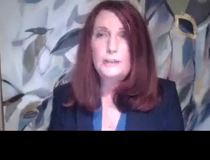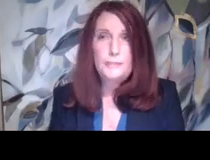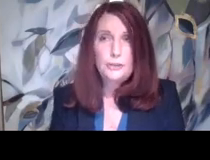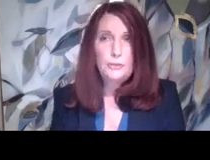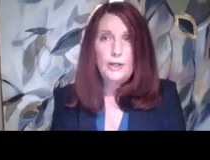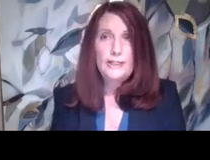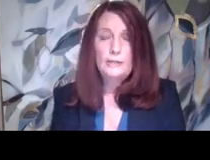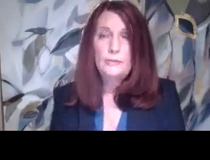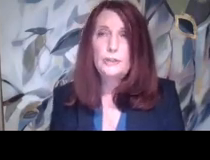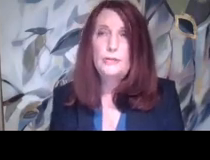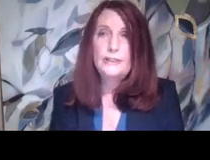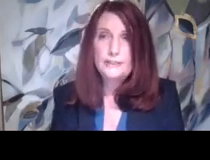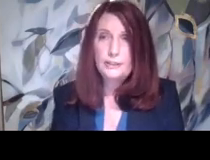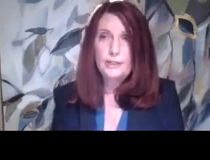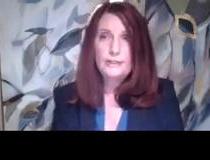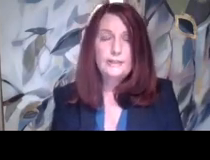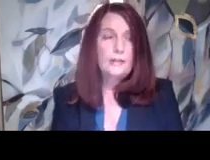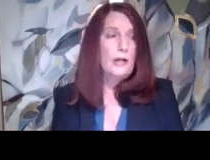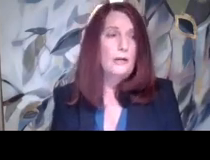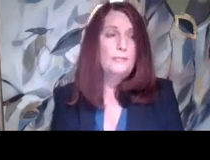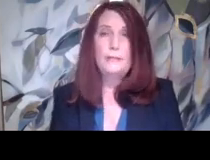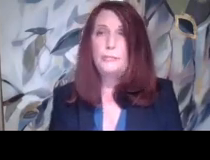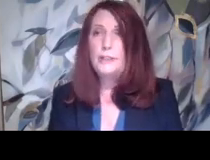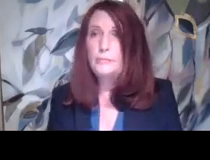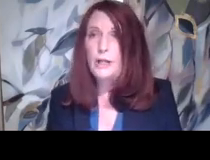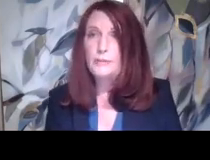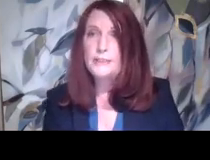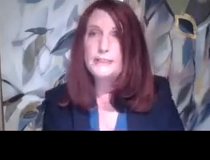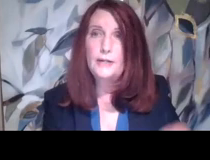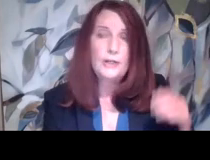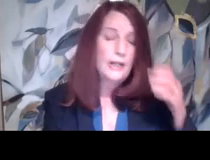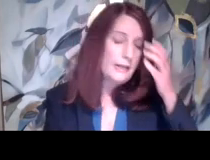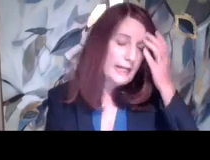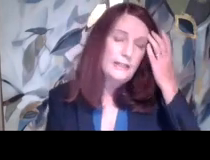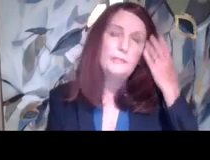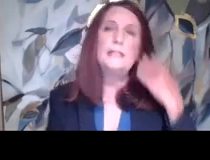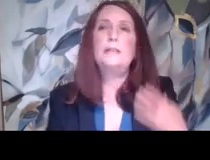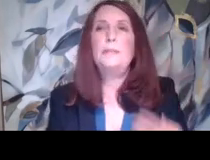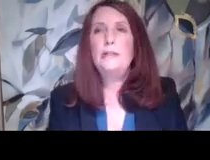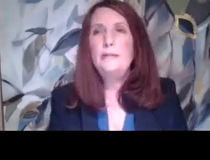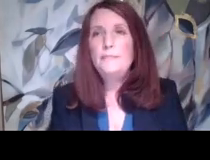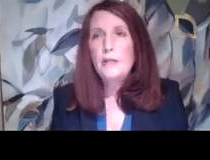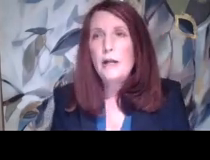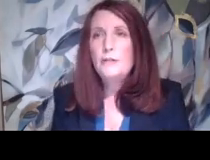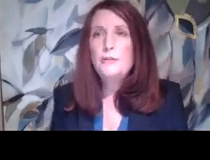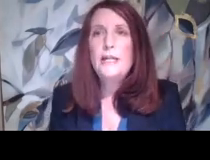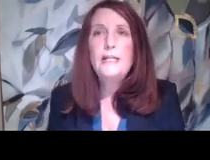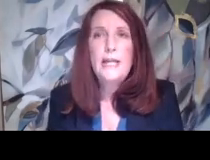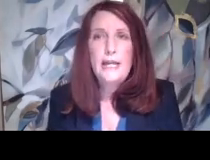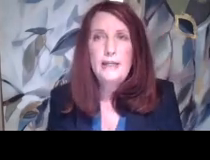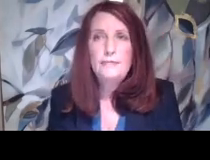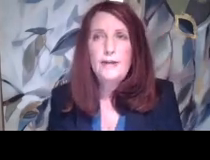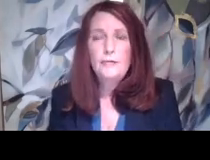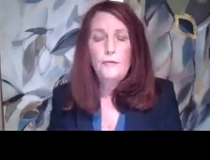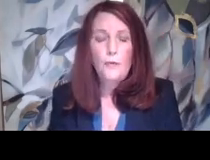uh, especially one that can result in serious, uh, like breathing problems, et cetera. That can be a disability under the